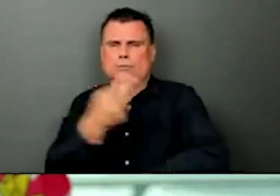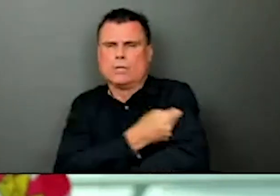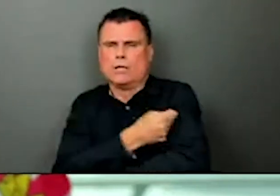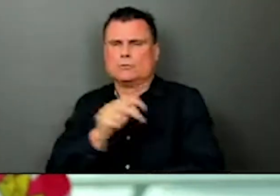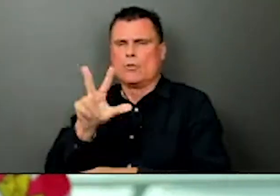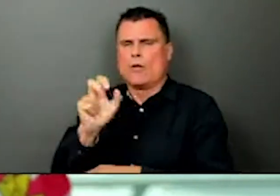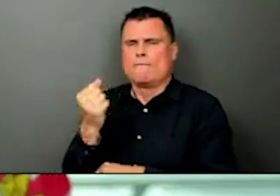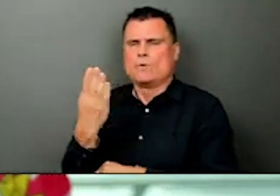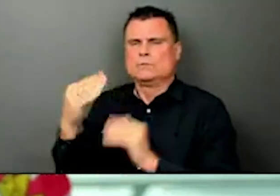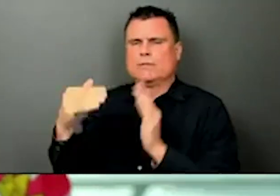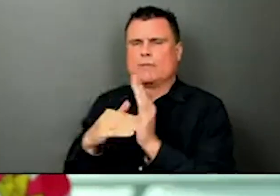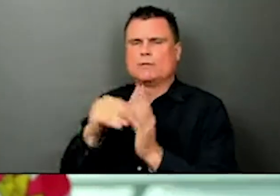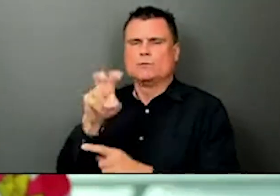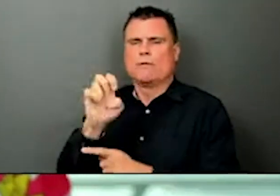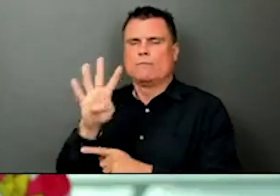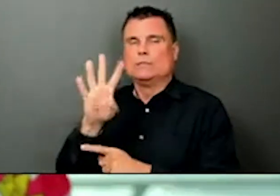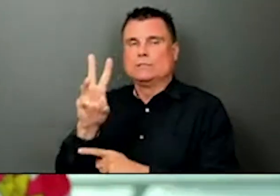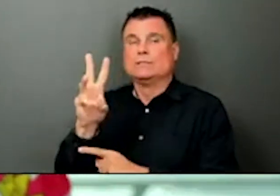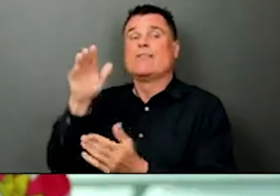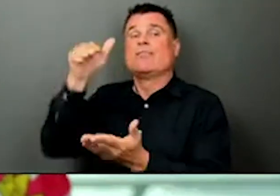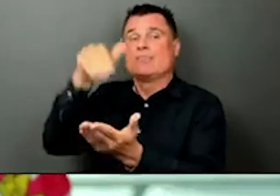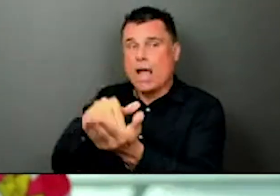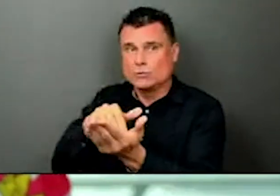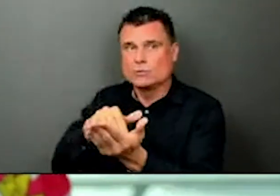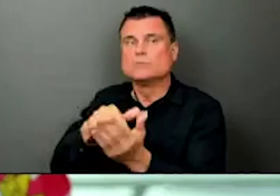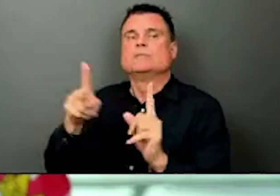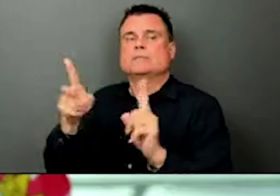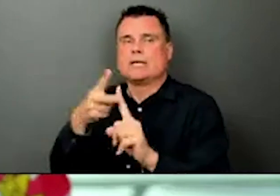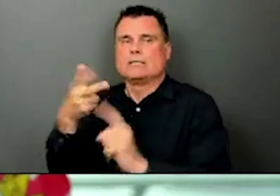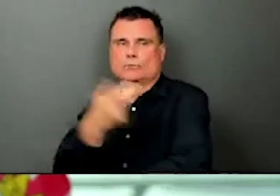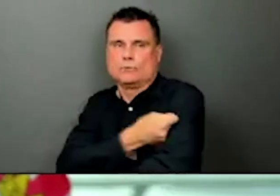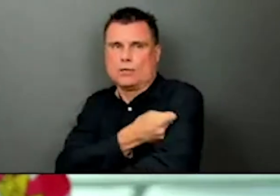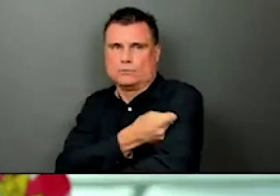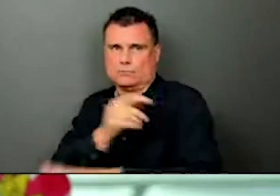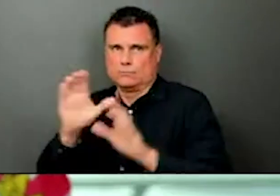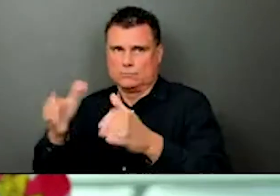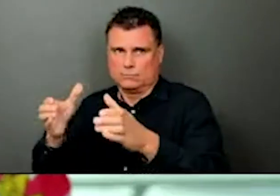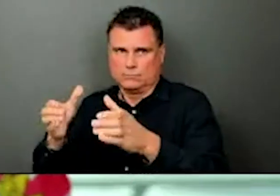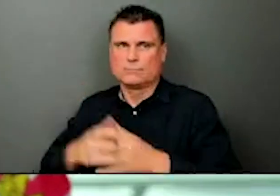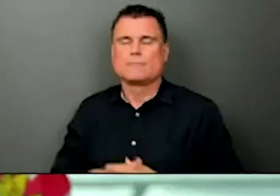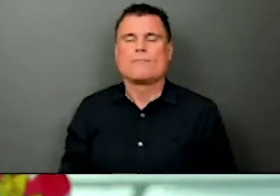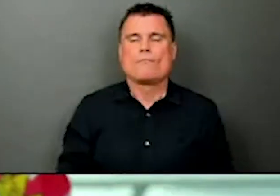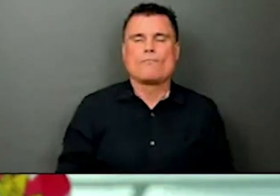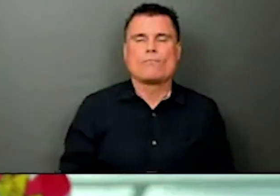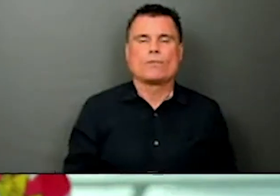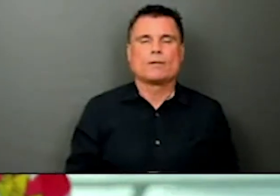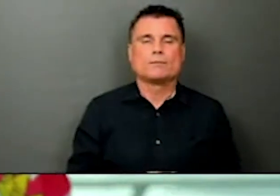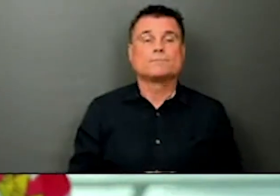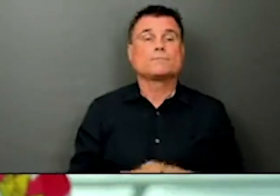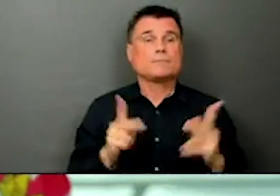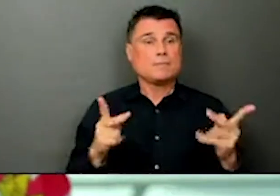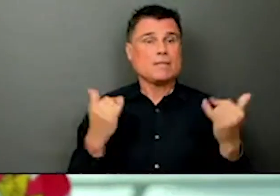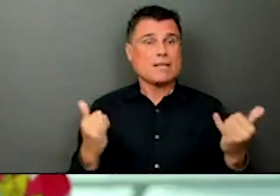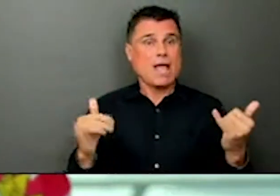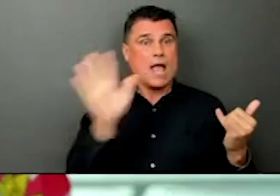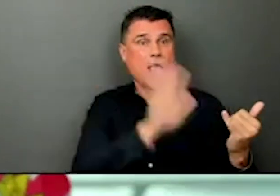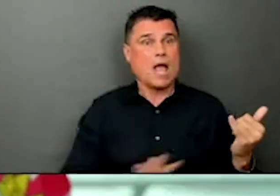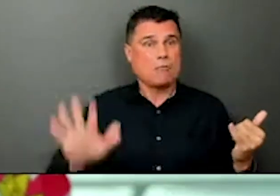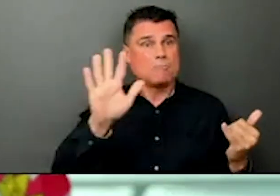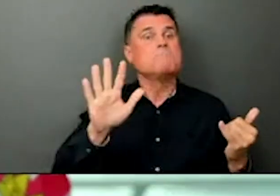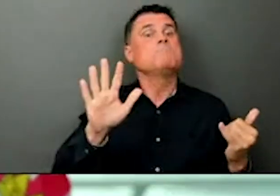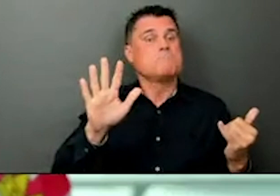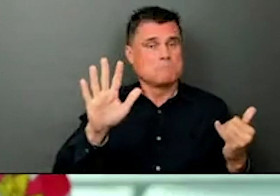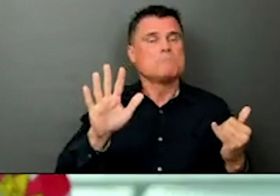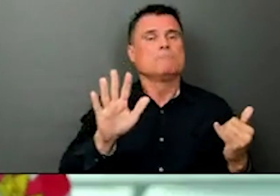Today, people who received an AstraZeneca vaccine as their first dose will start to receive invitations for their second dose of that vaccine.